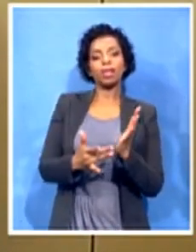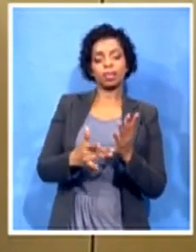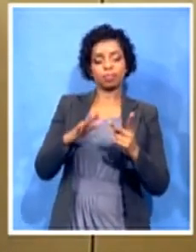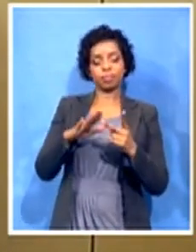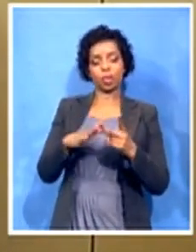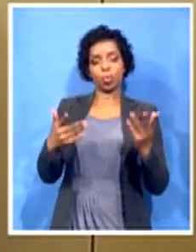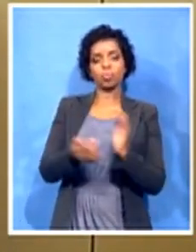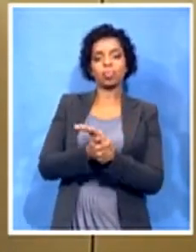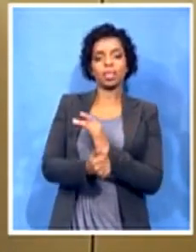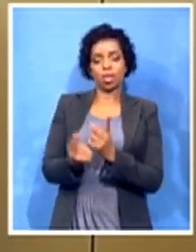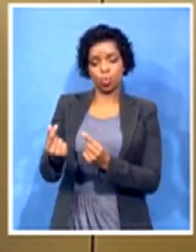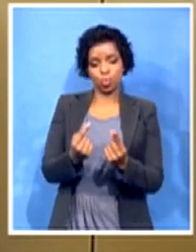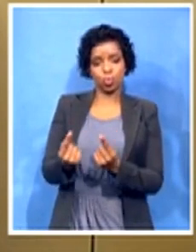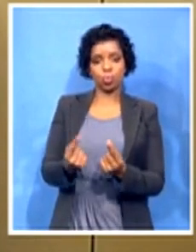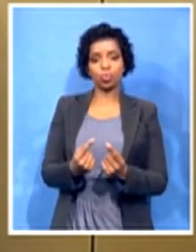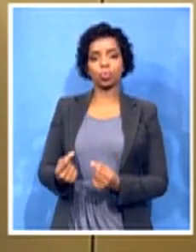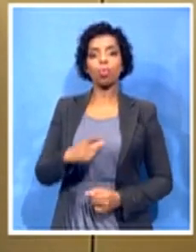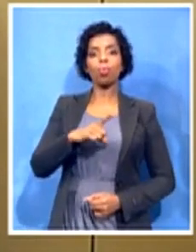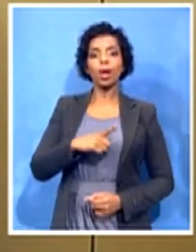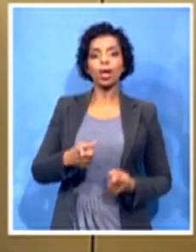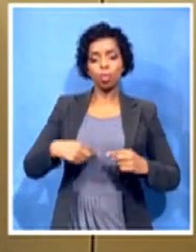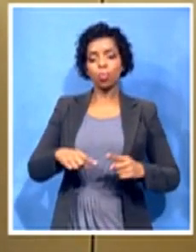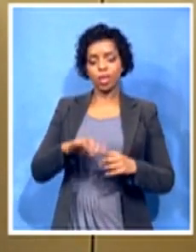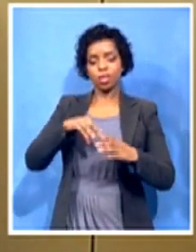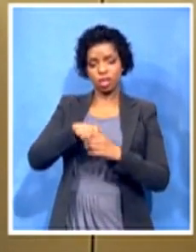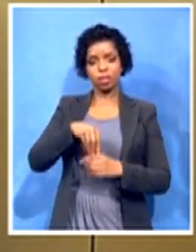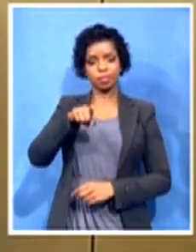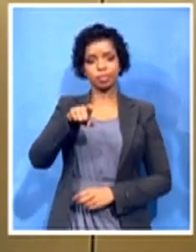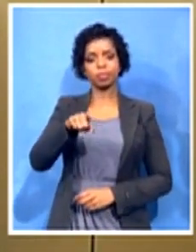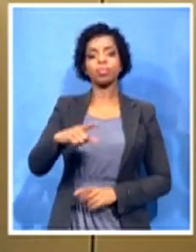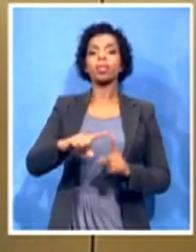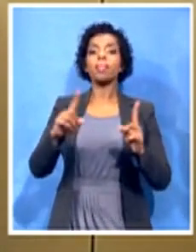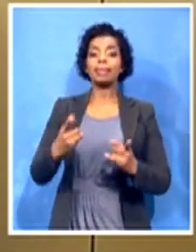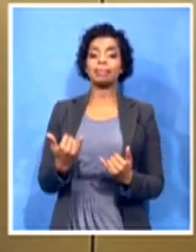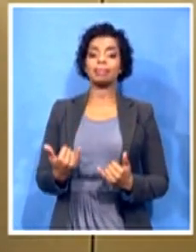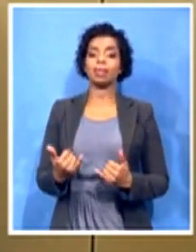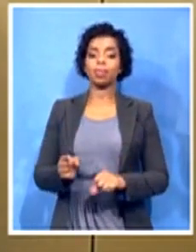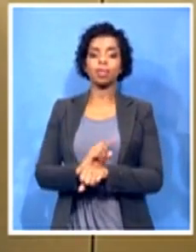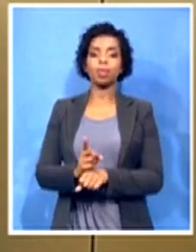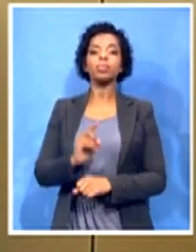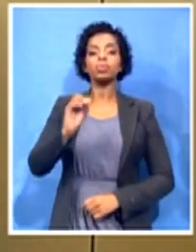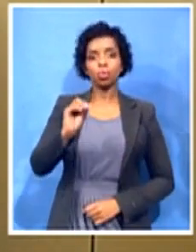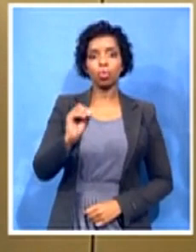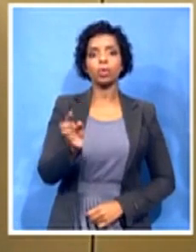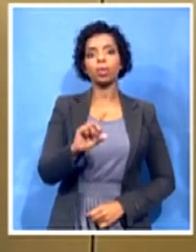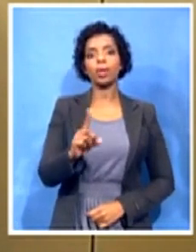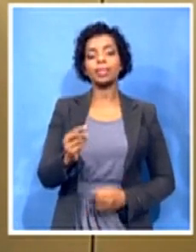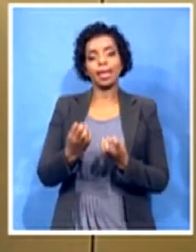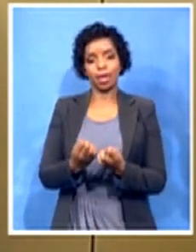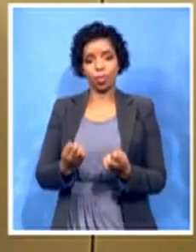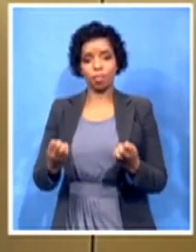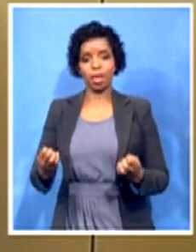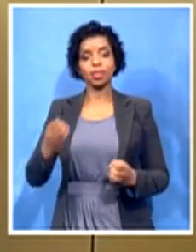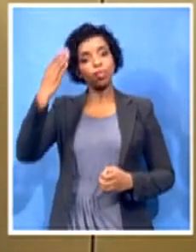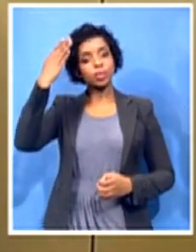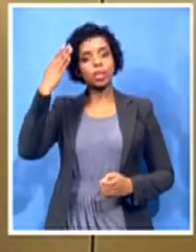Even at the moment, we do have equipment for a saloon, but we don't have a classroom to put those. We